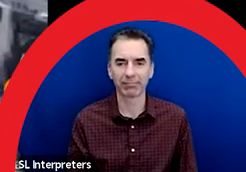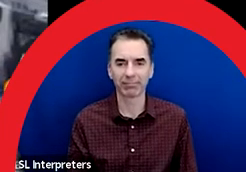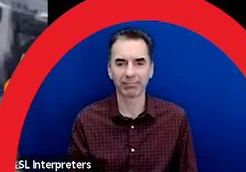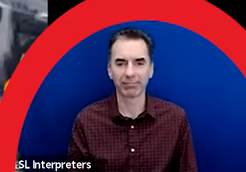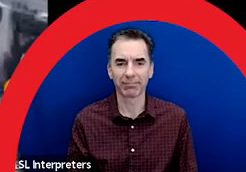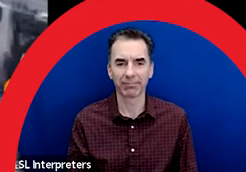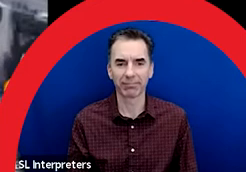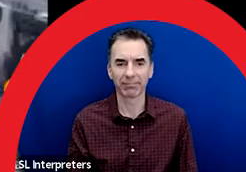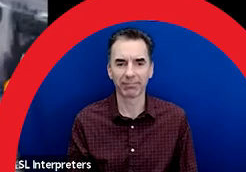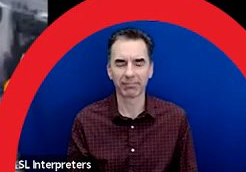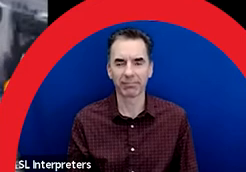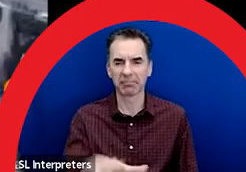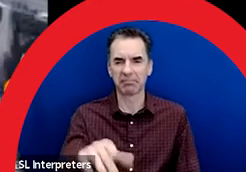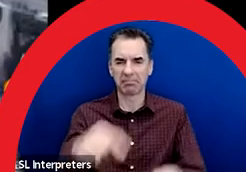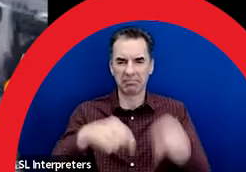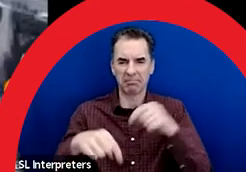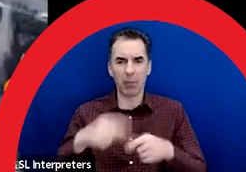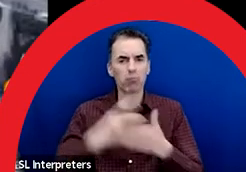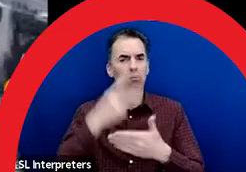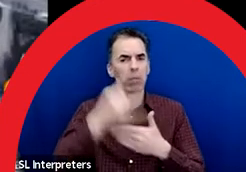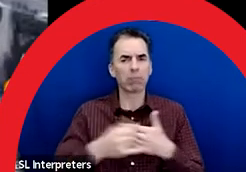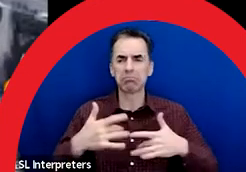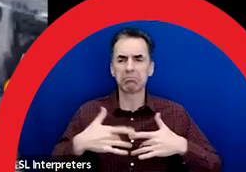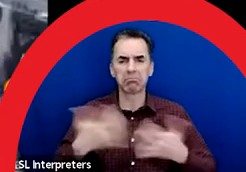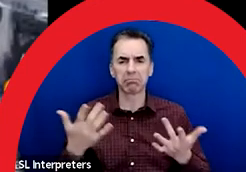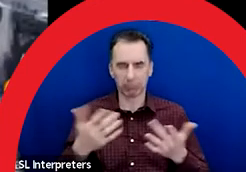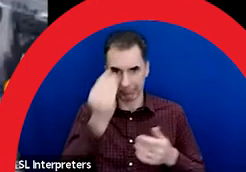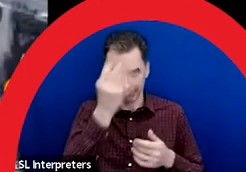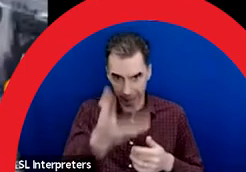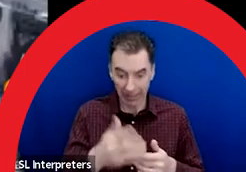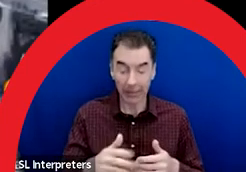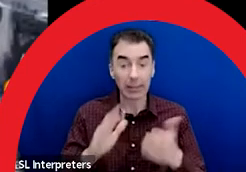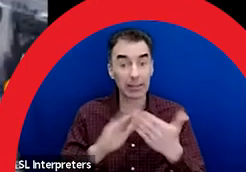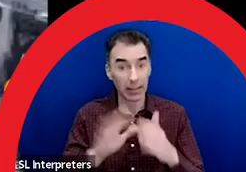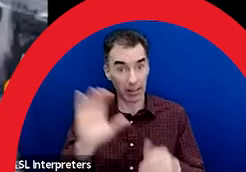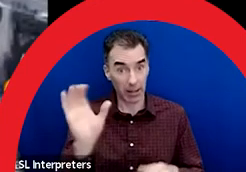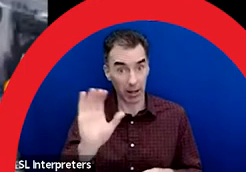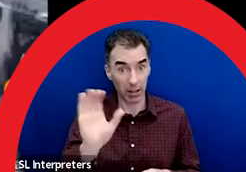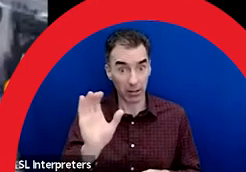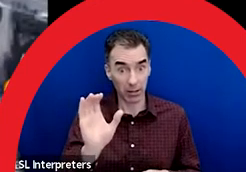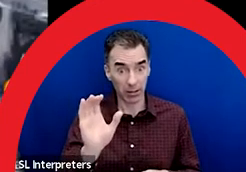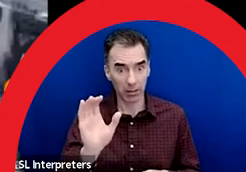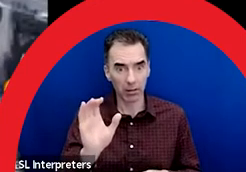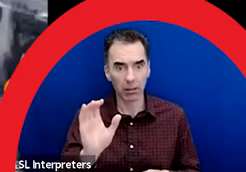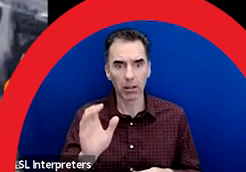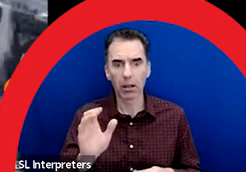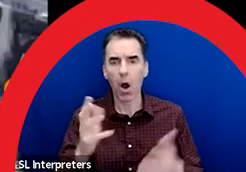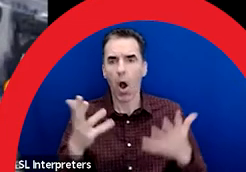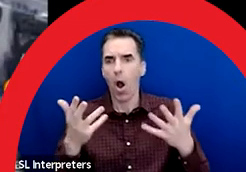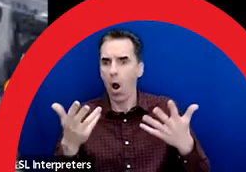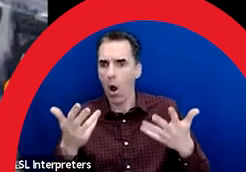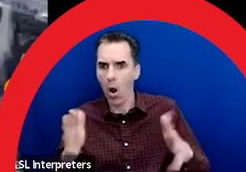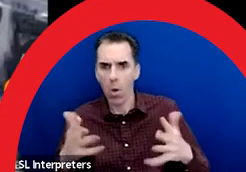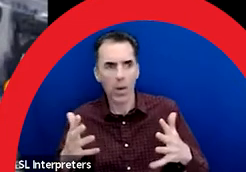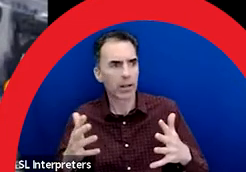So a little bit about the project. The City of Calgary has several flood mitigation and construction projects